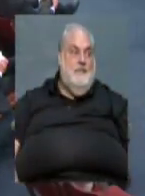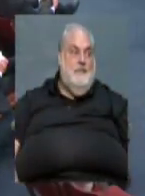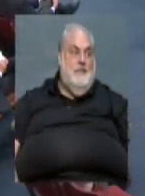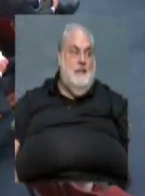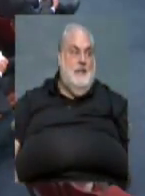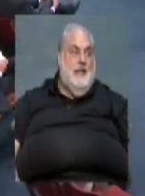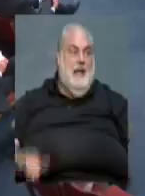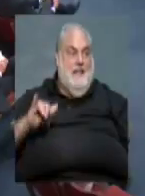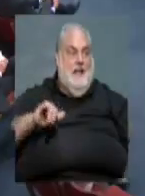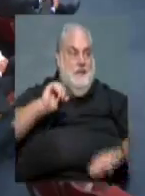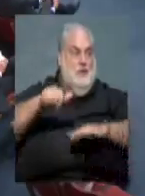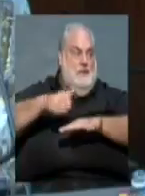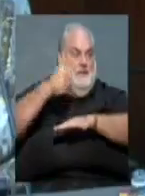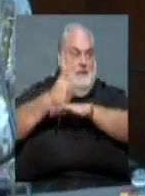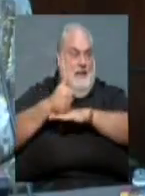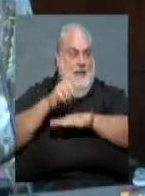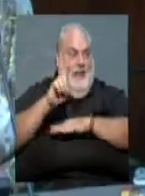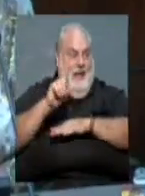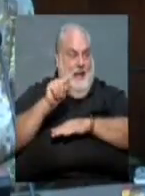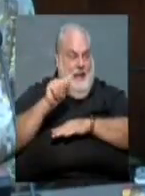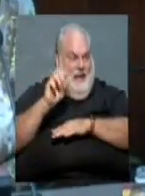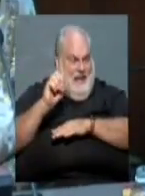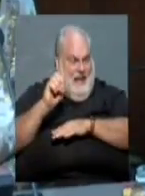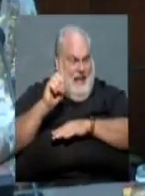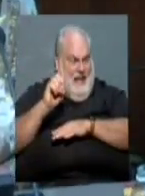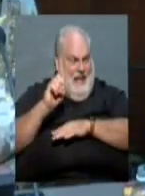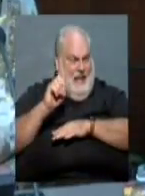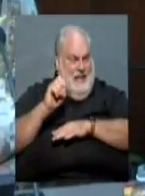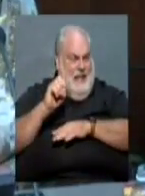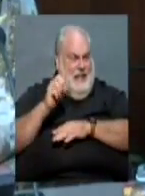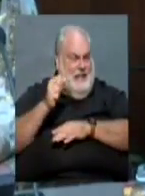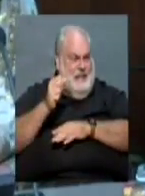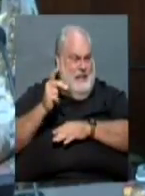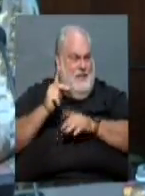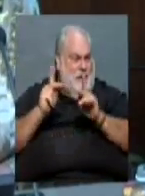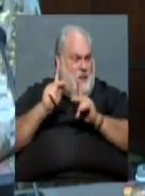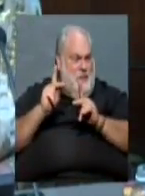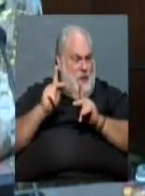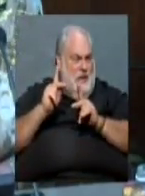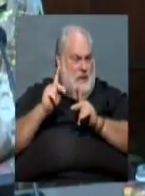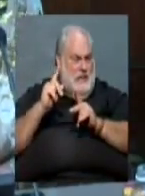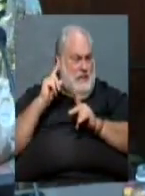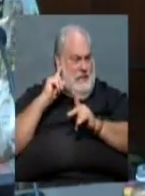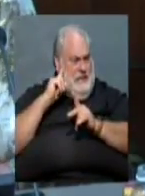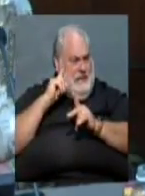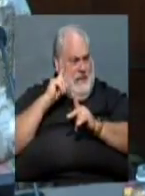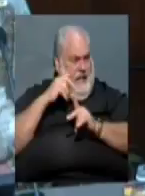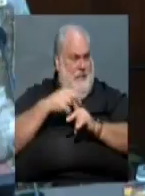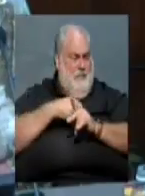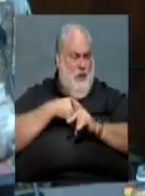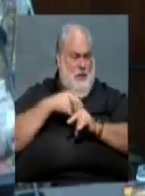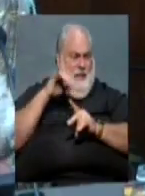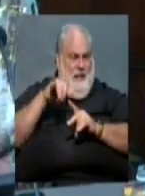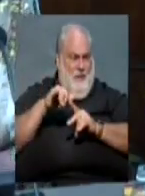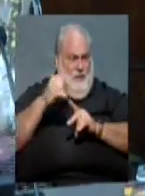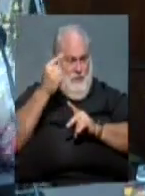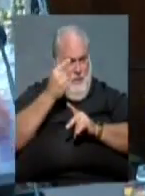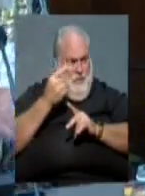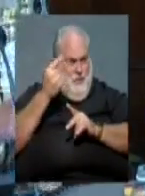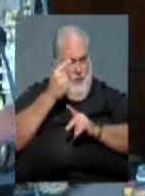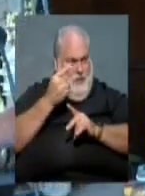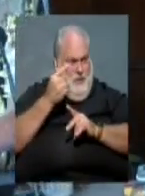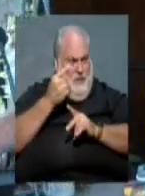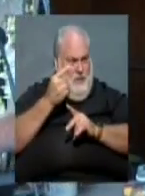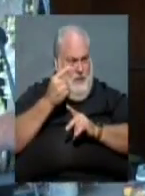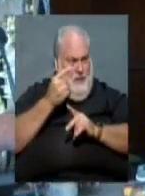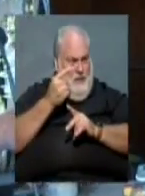date. Yeah, I've heard from some of my constituents, and they are opposed to this. And I was just wondering what the –